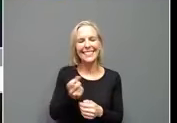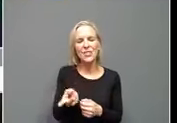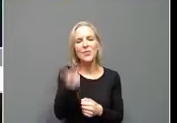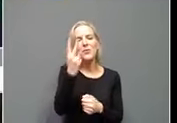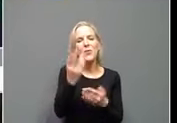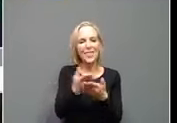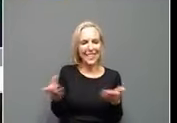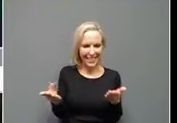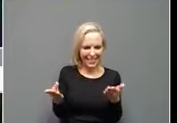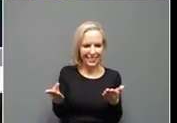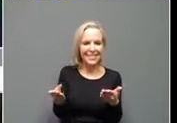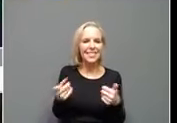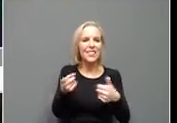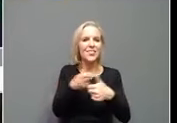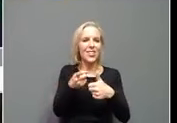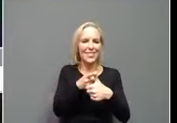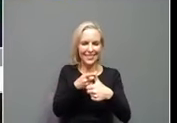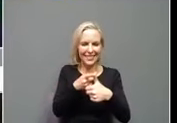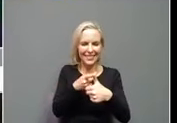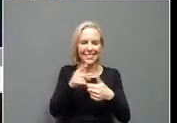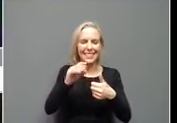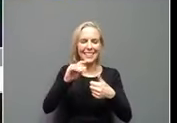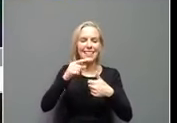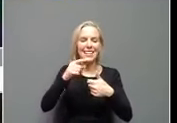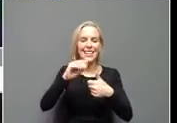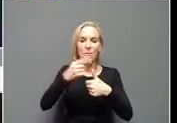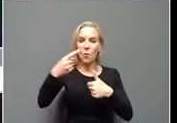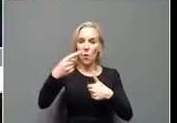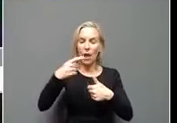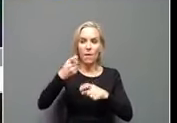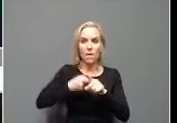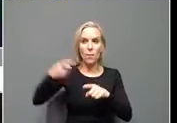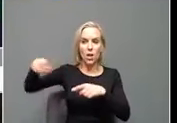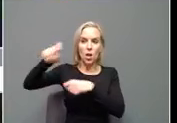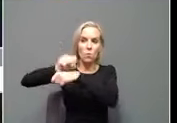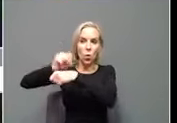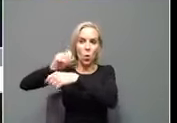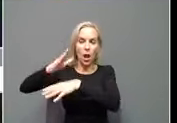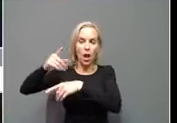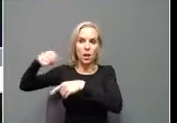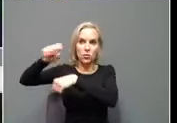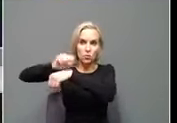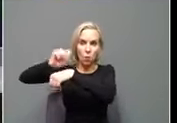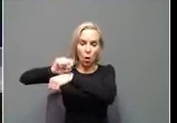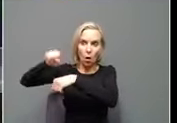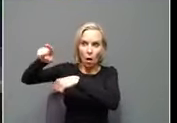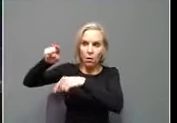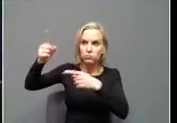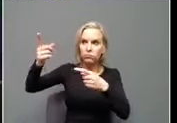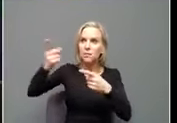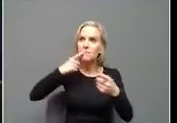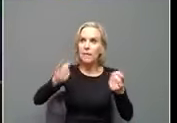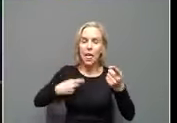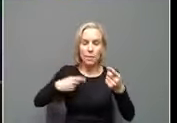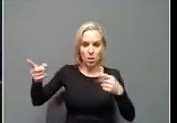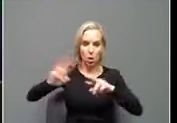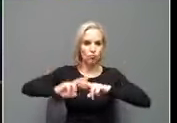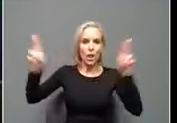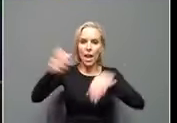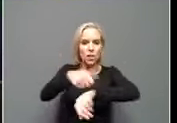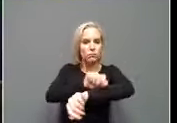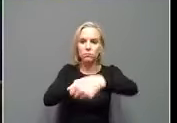the first thing, the number one thing I'm hearing from employers right now is they got jobs. They're ready. They're raising their pay.